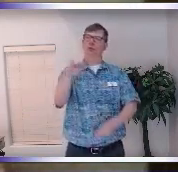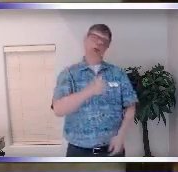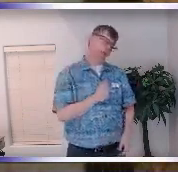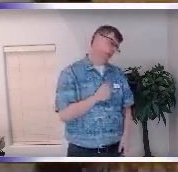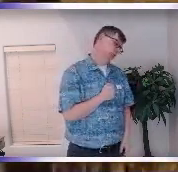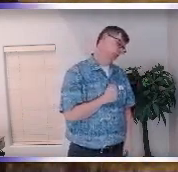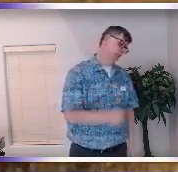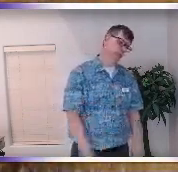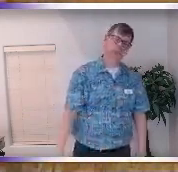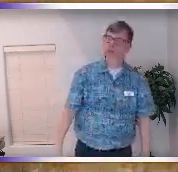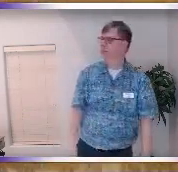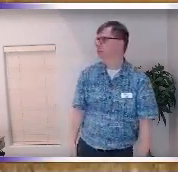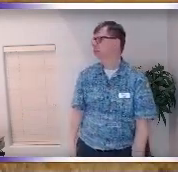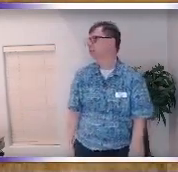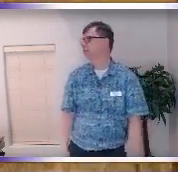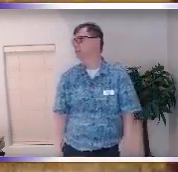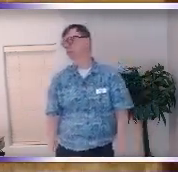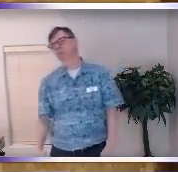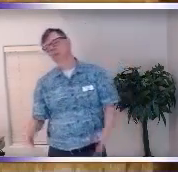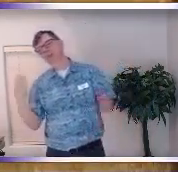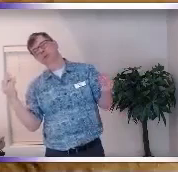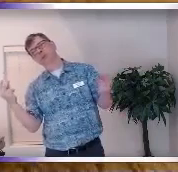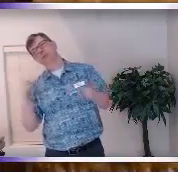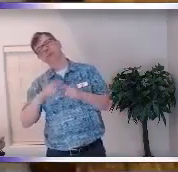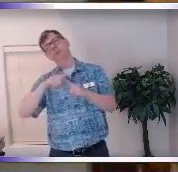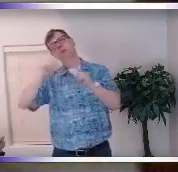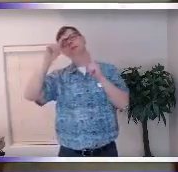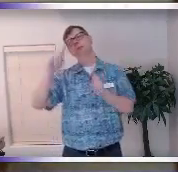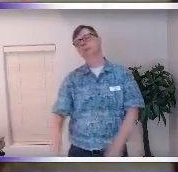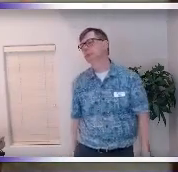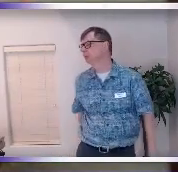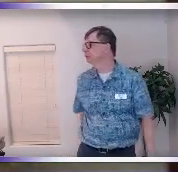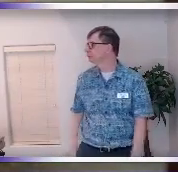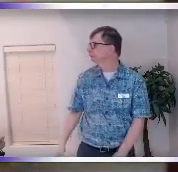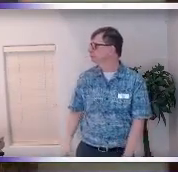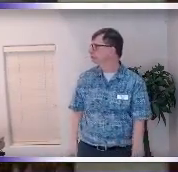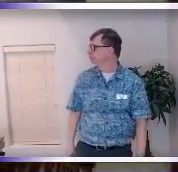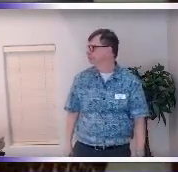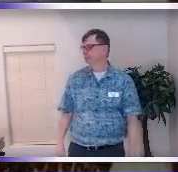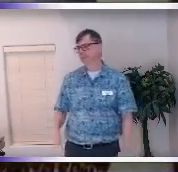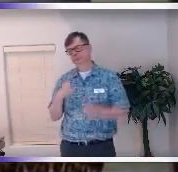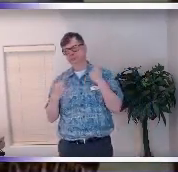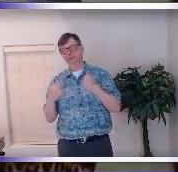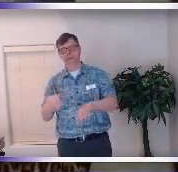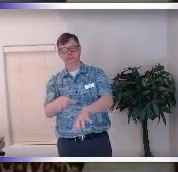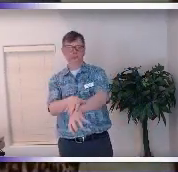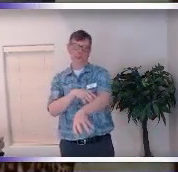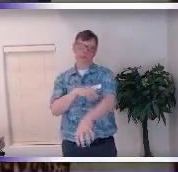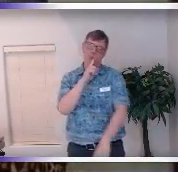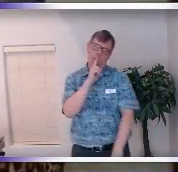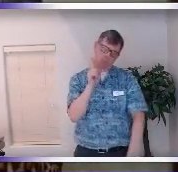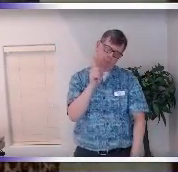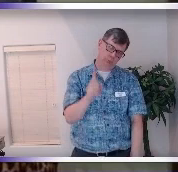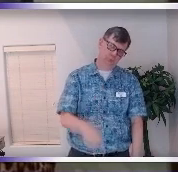mistakes a lot of mistakes um and I when I you know every now and then you're driving along when the car's quiet and